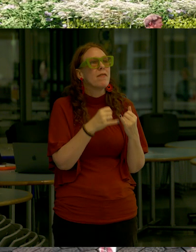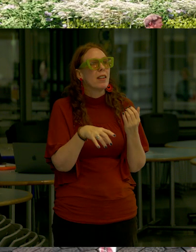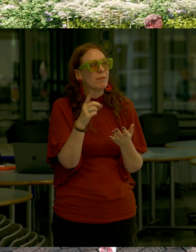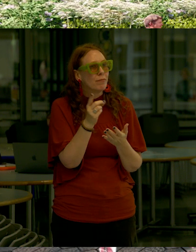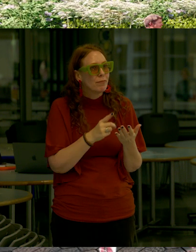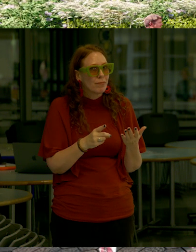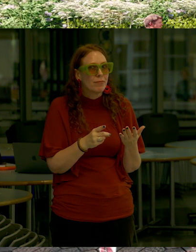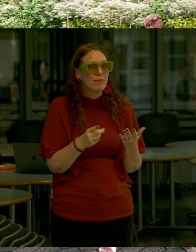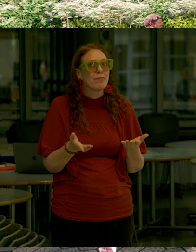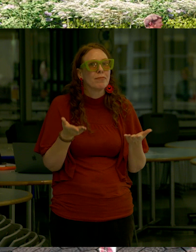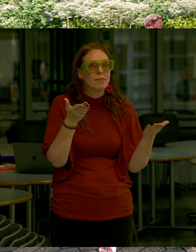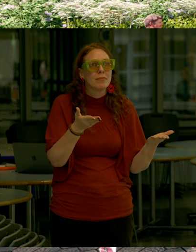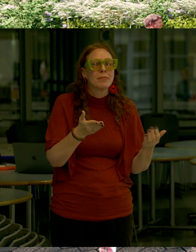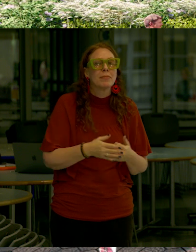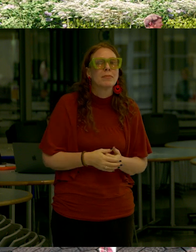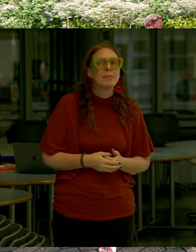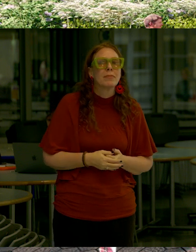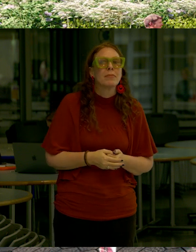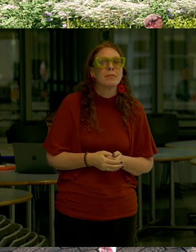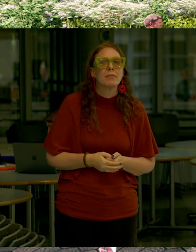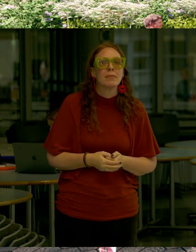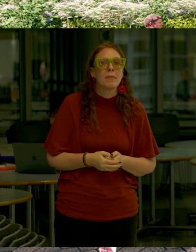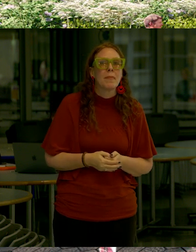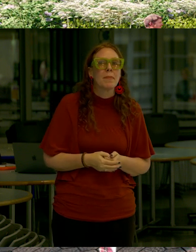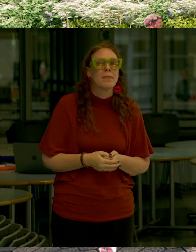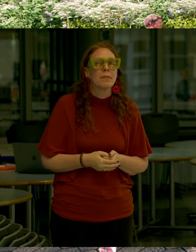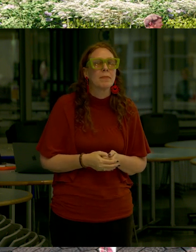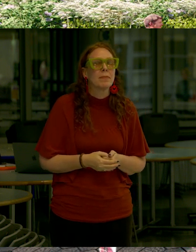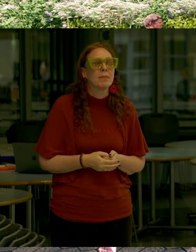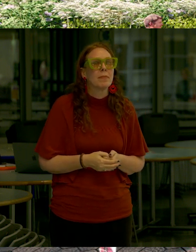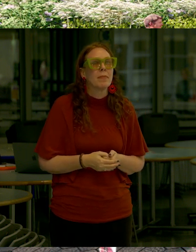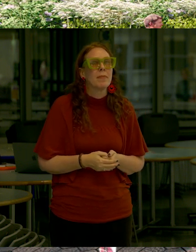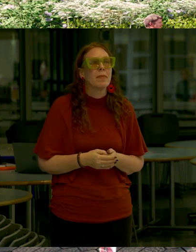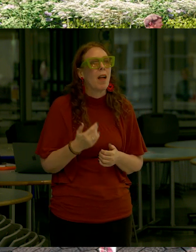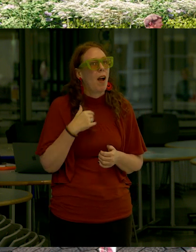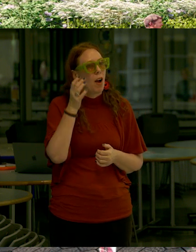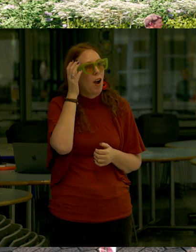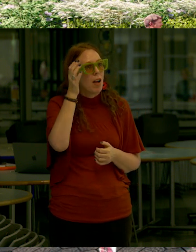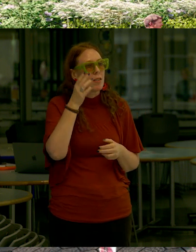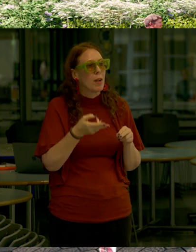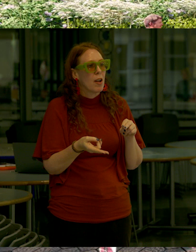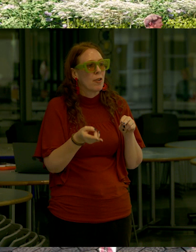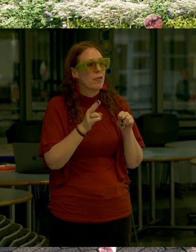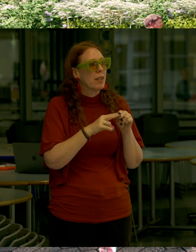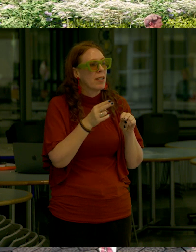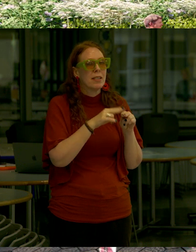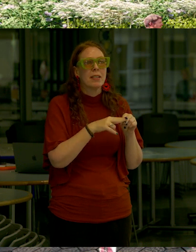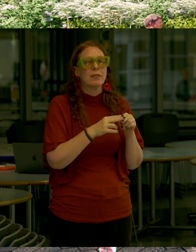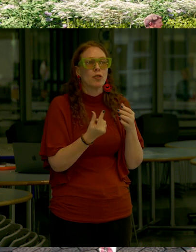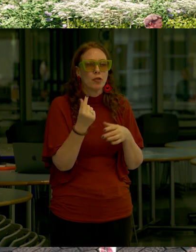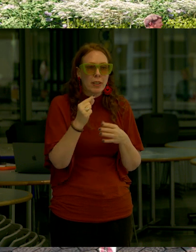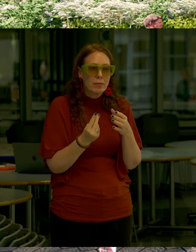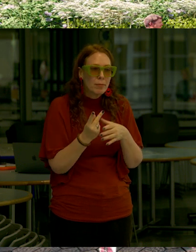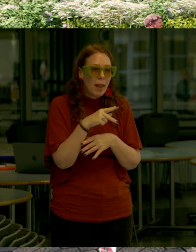and here's a shot again which shows the project elements and it shows our concepts of increasing the vegetation